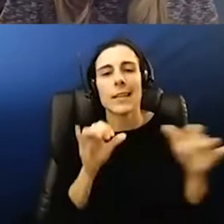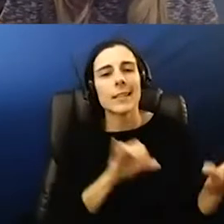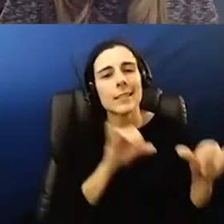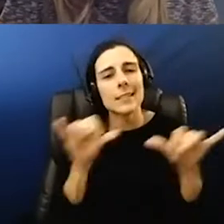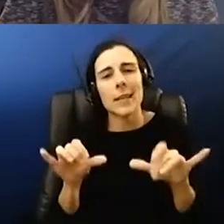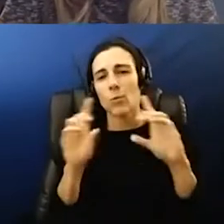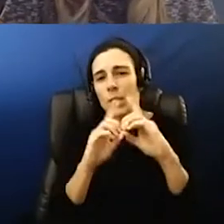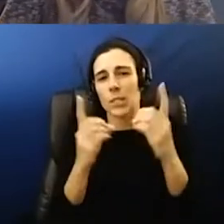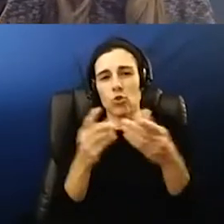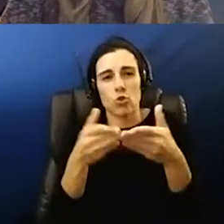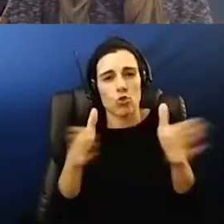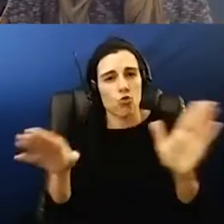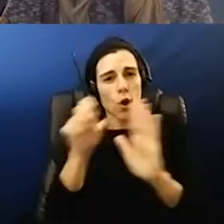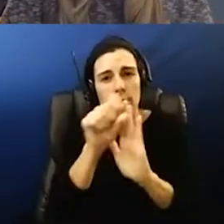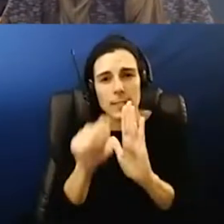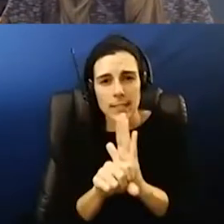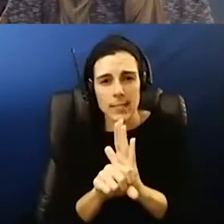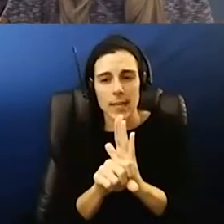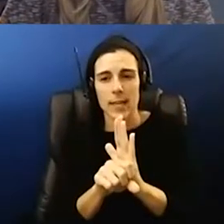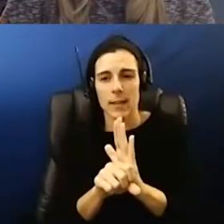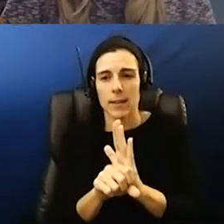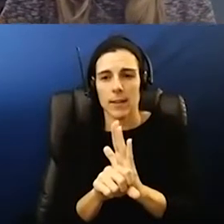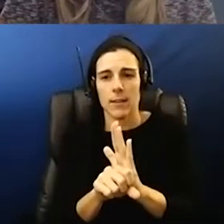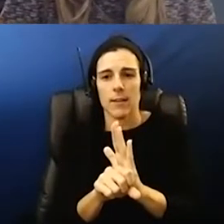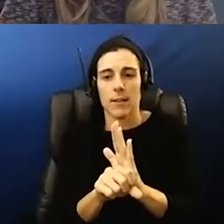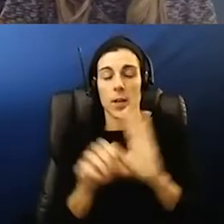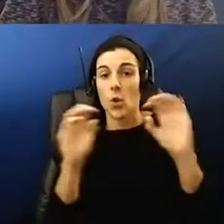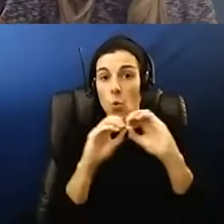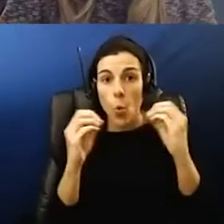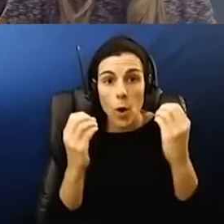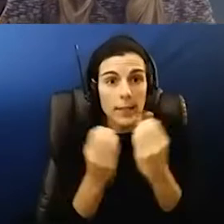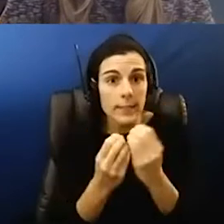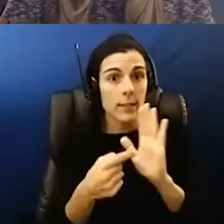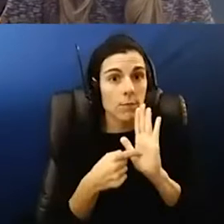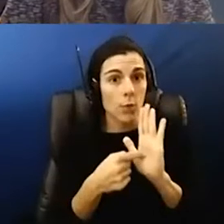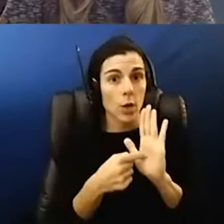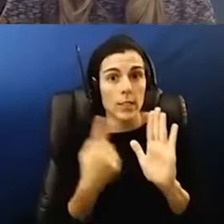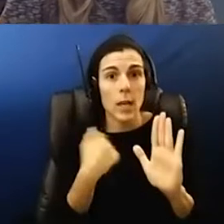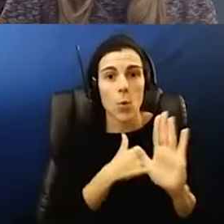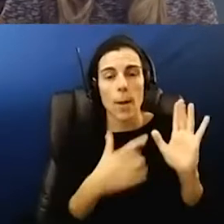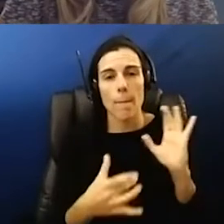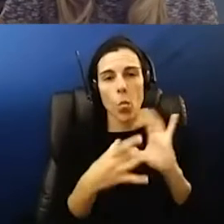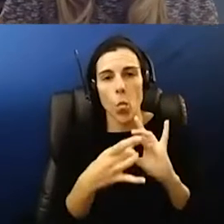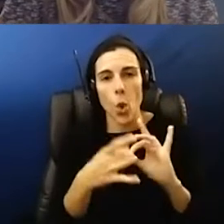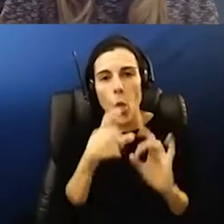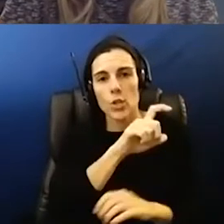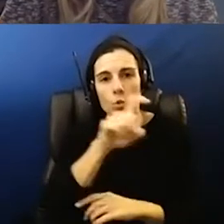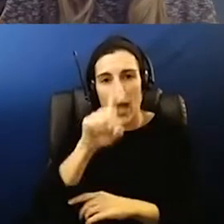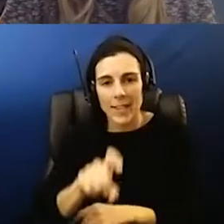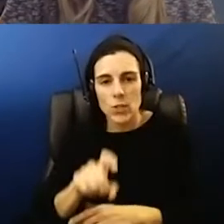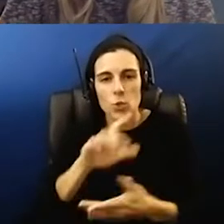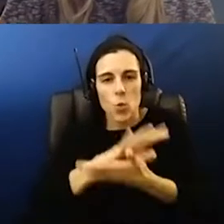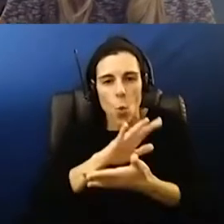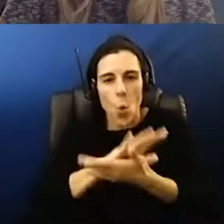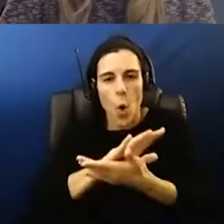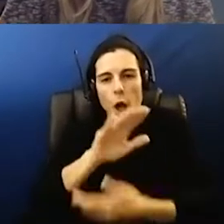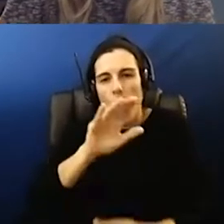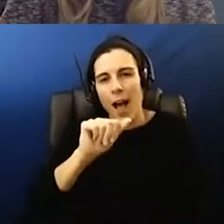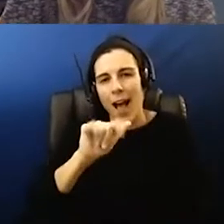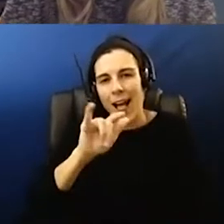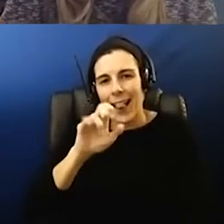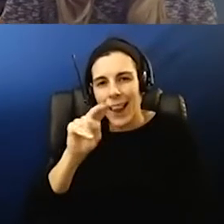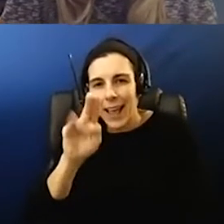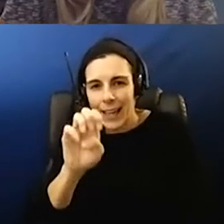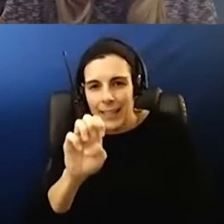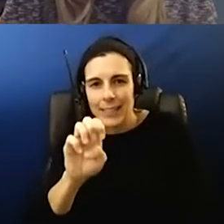across the state as well as organizations for example we belong to the texas school alliance which is a group of about 40 of the largest